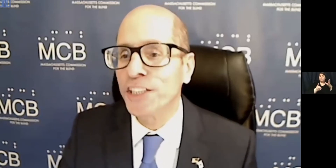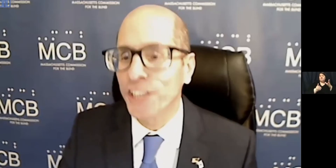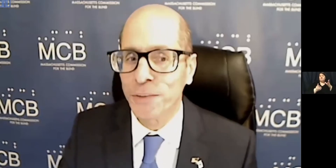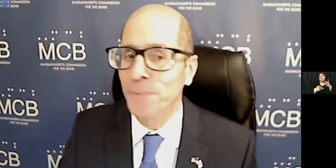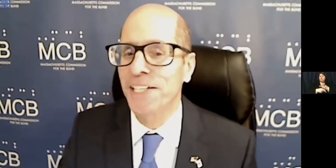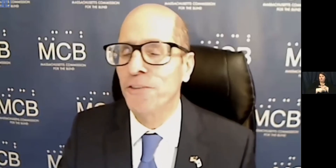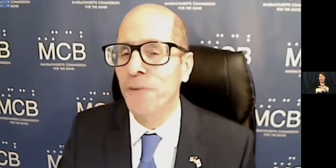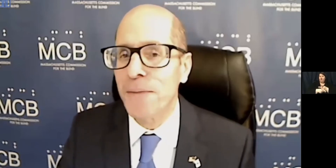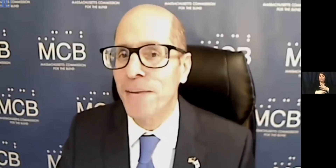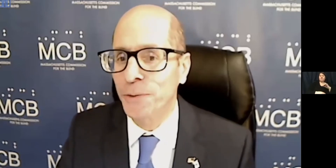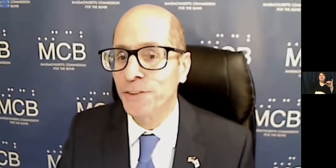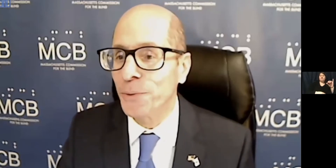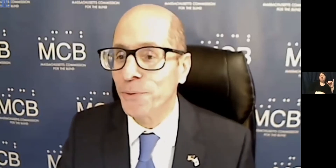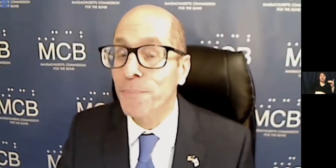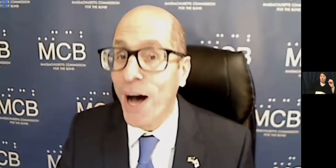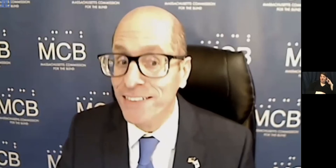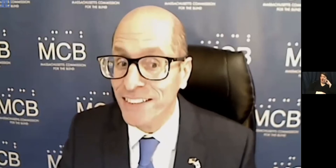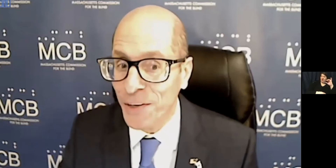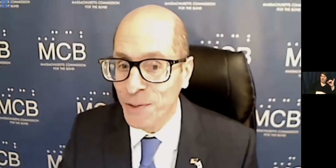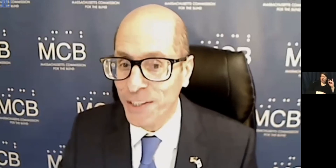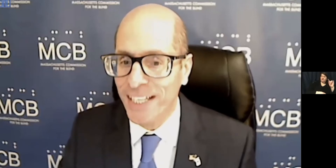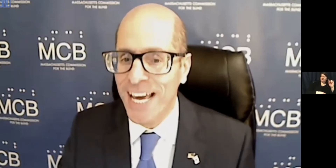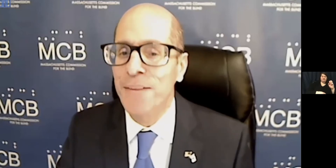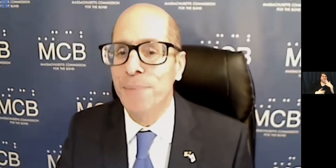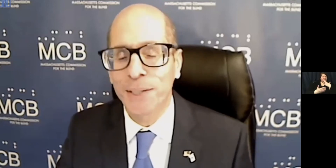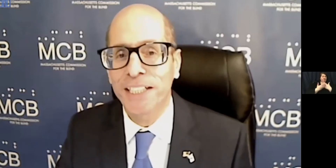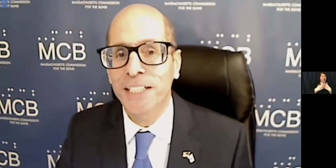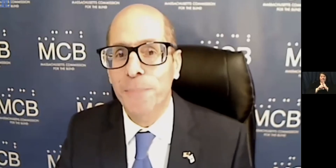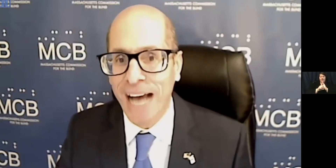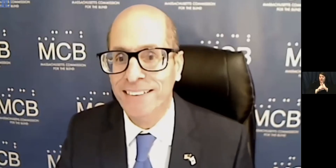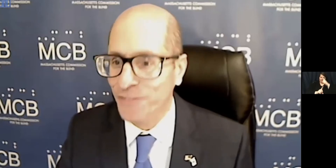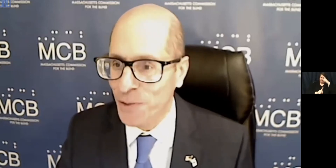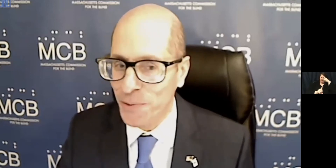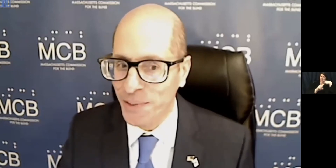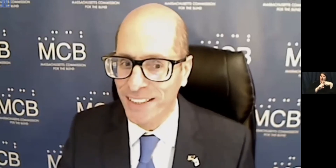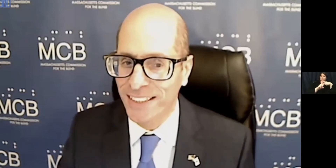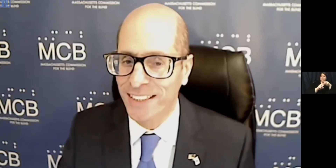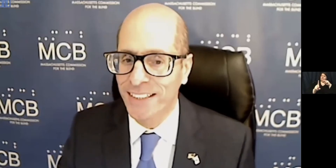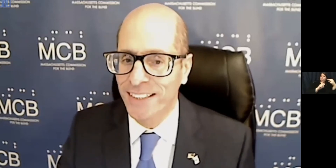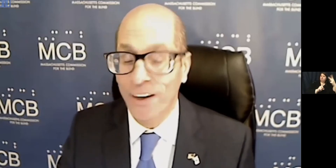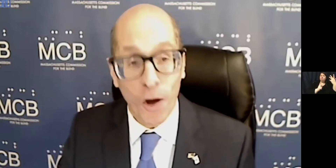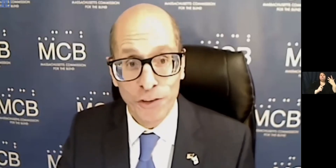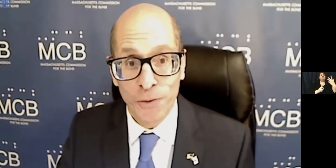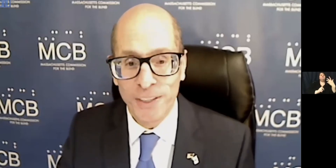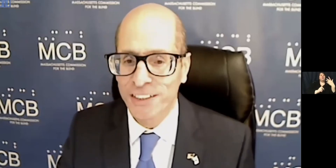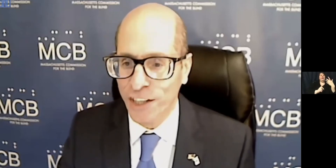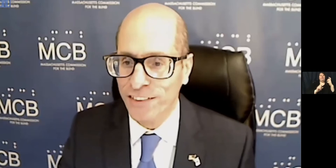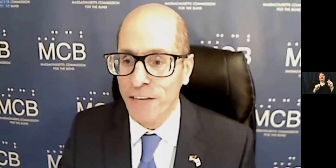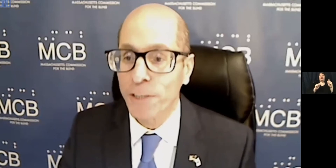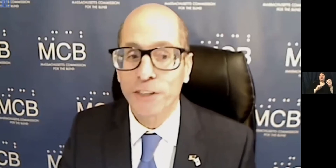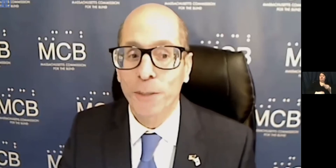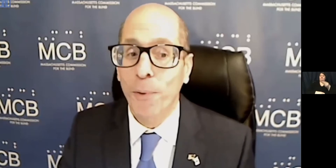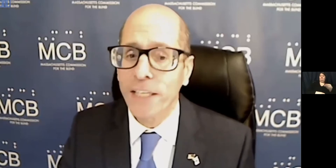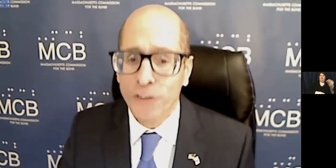Joe thought Justin would be a great mentor due to his positive outlook and ability to pass it forward. Also,